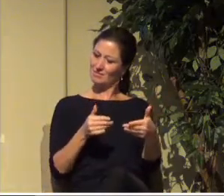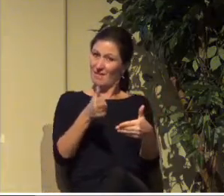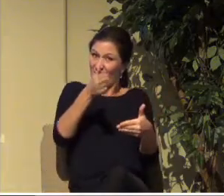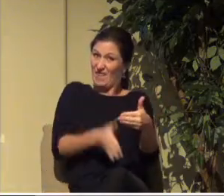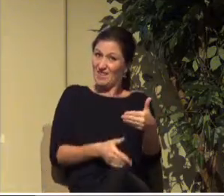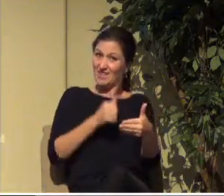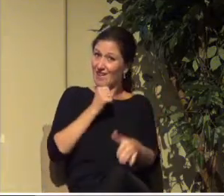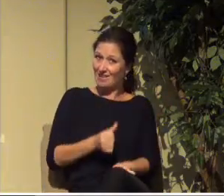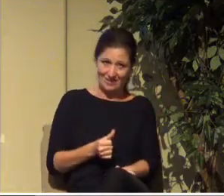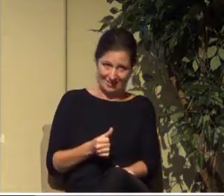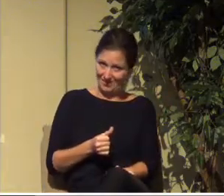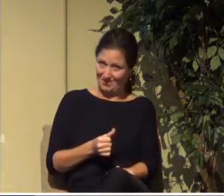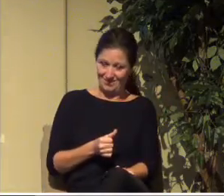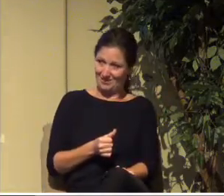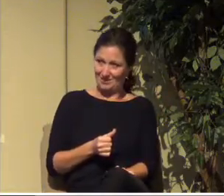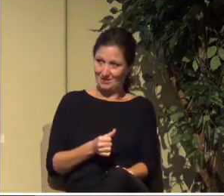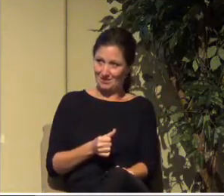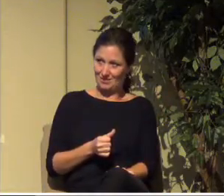It's not over yet.